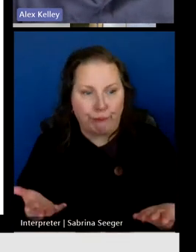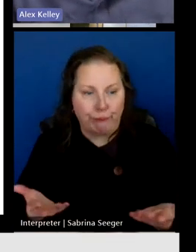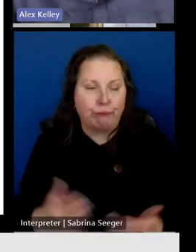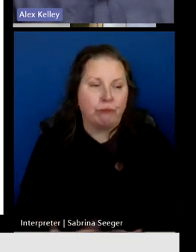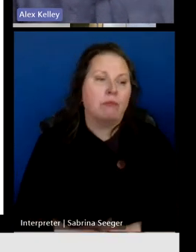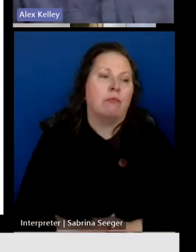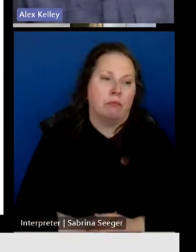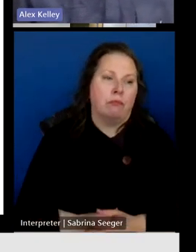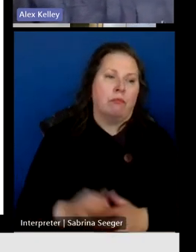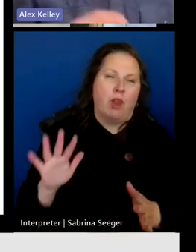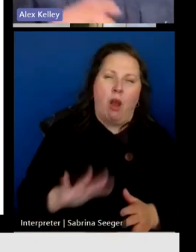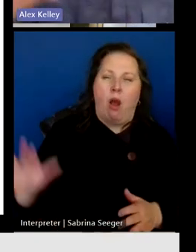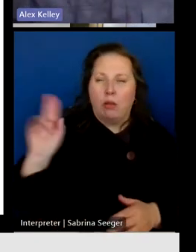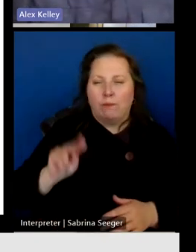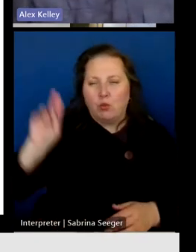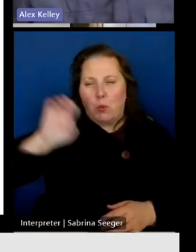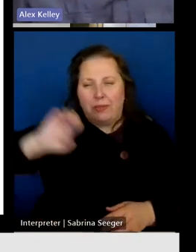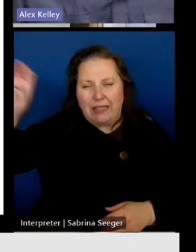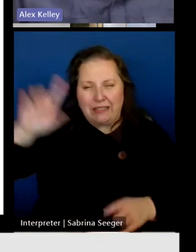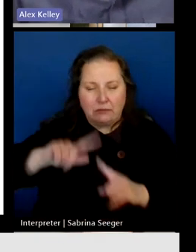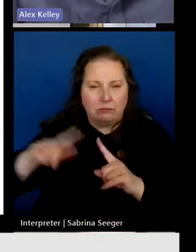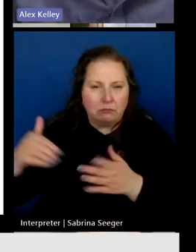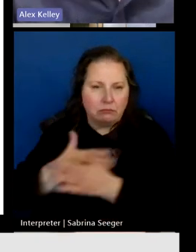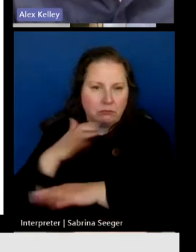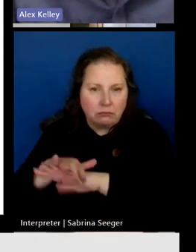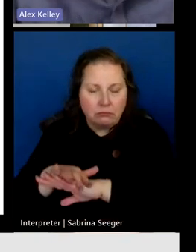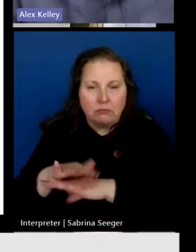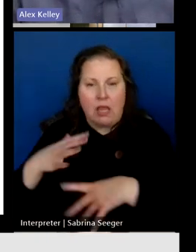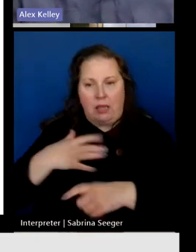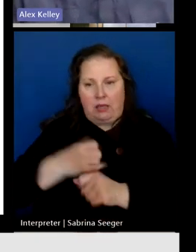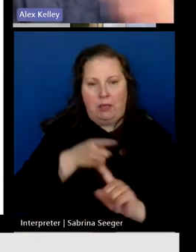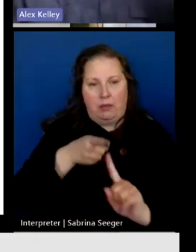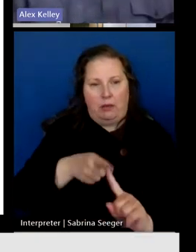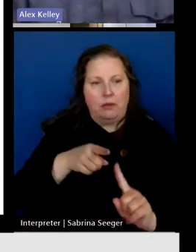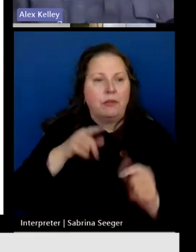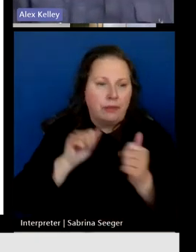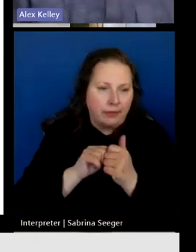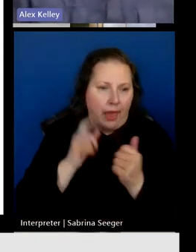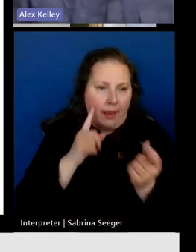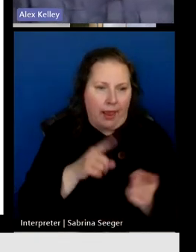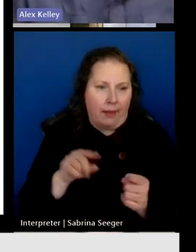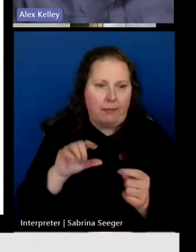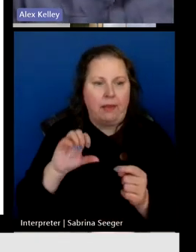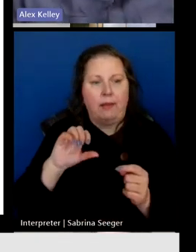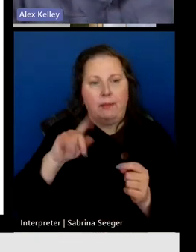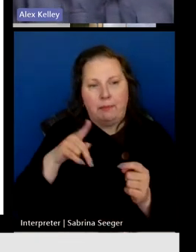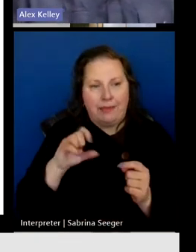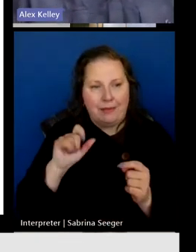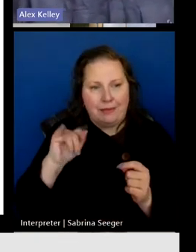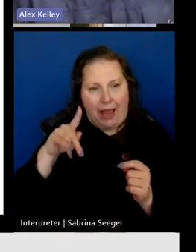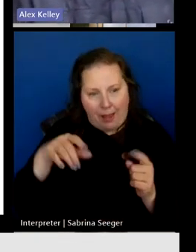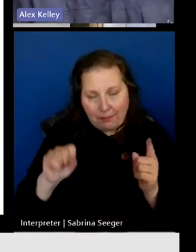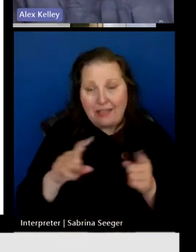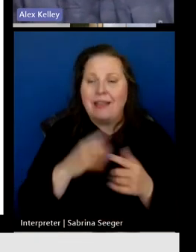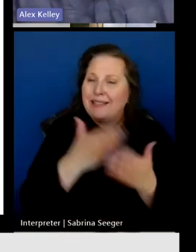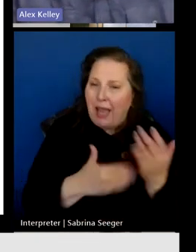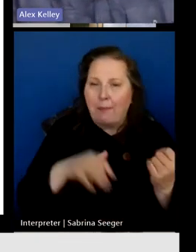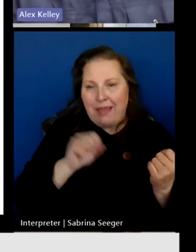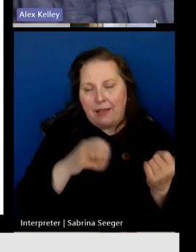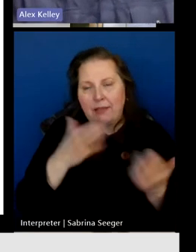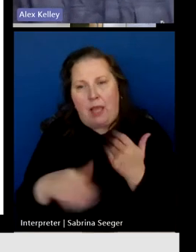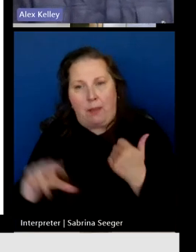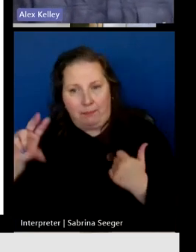Across New England, some states have consolidated their PSAPs to some degree. Some states have not. The advantages